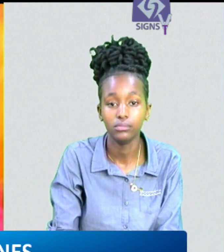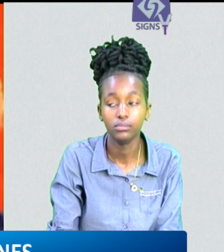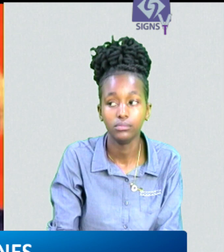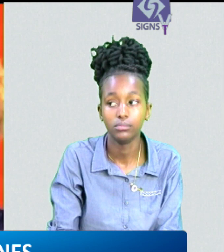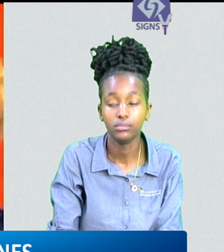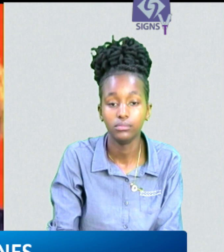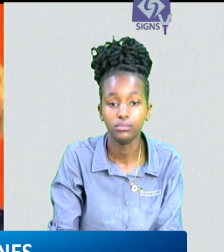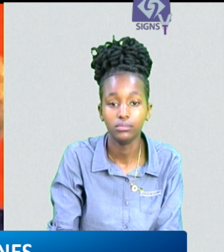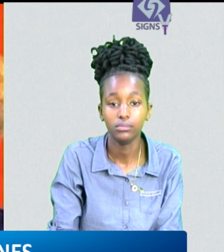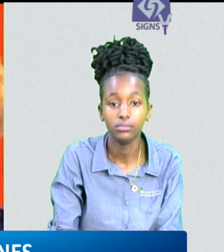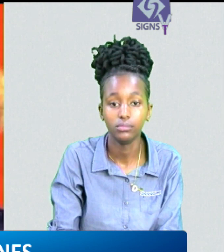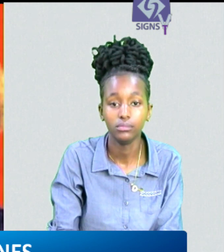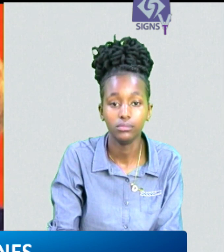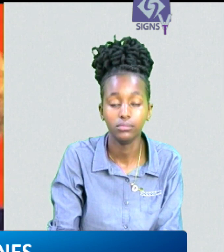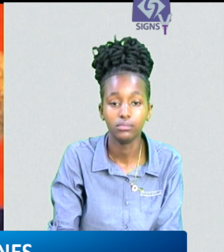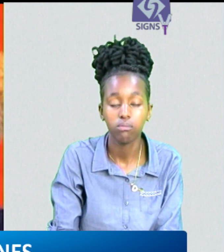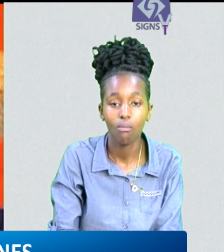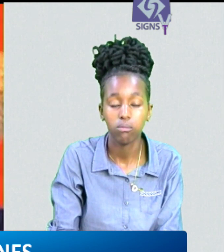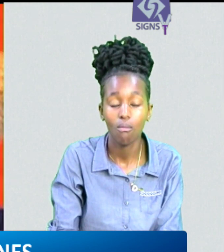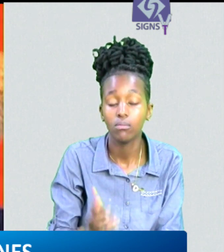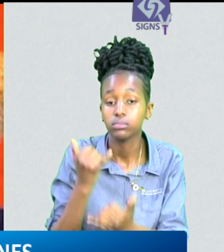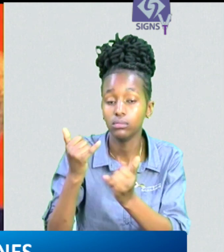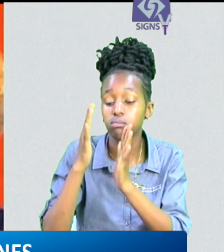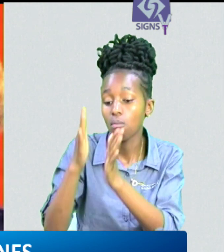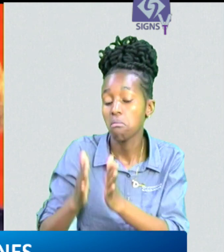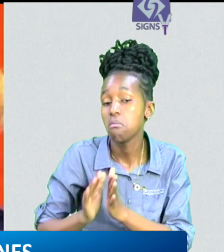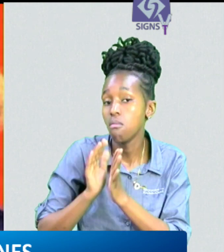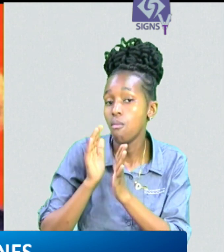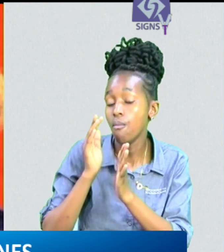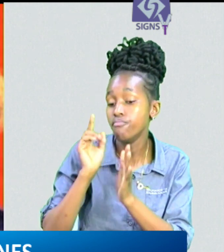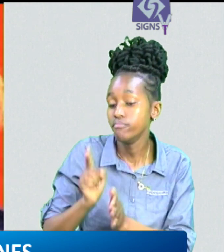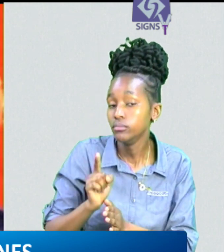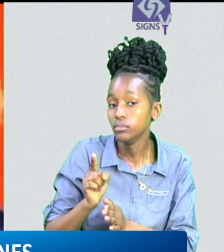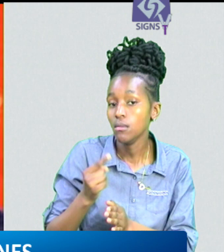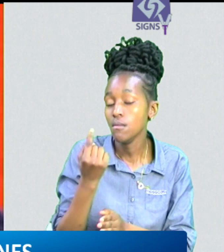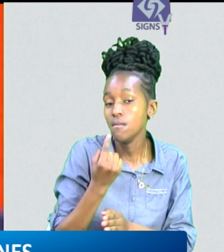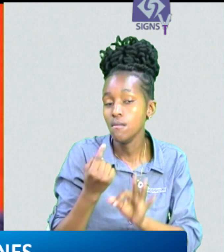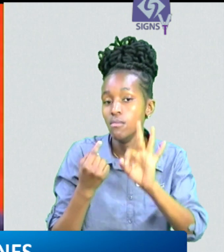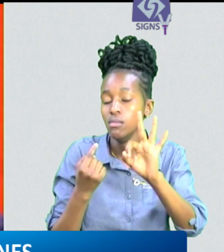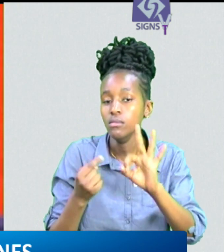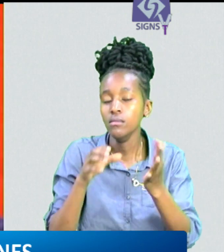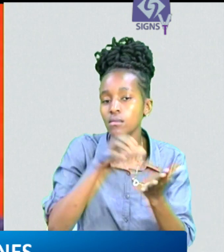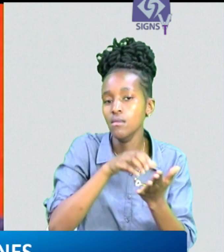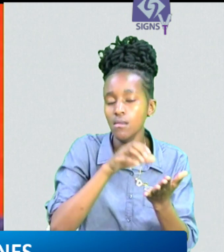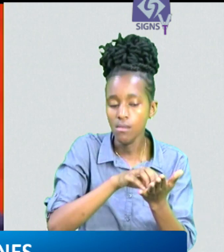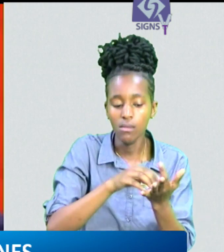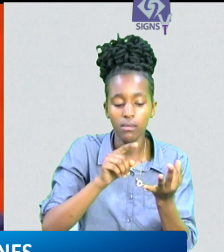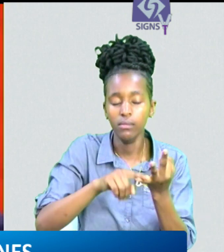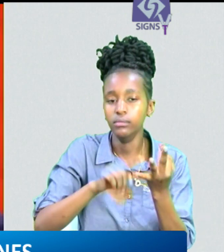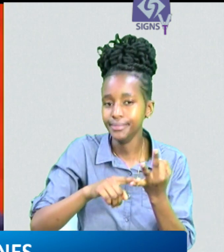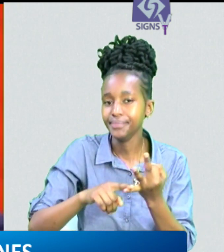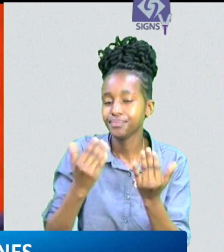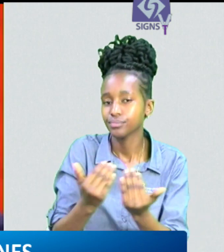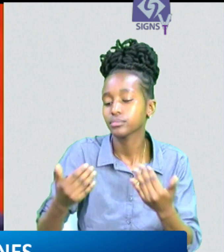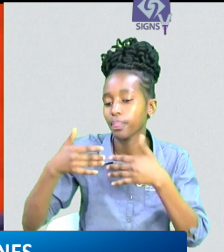two counts as she was not captured in any of the video footage adduced in court by the prosecution the third accused person is only